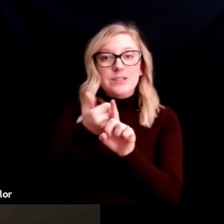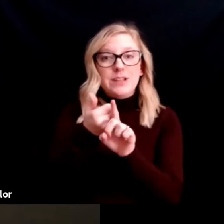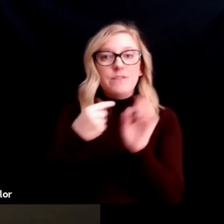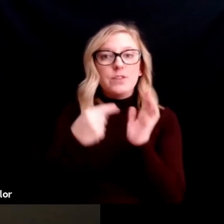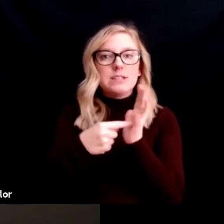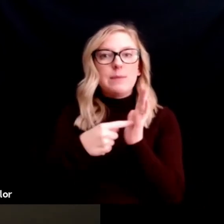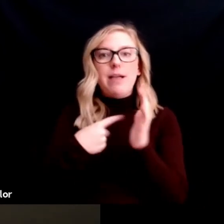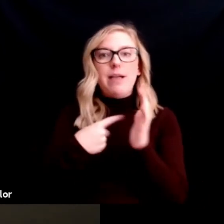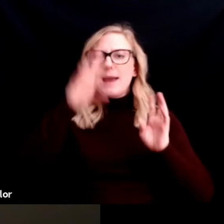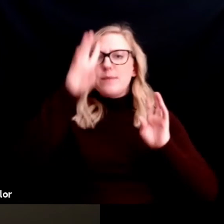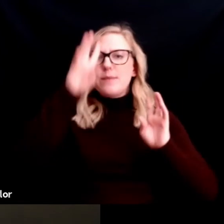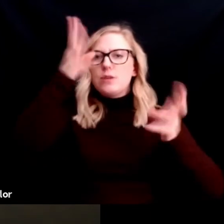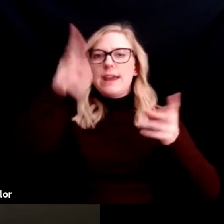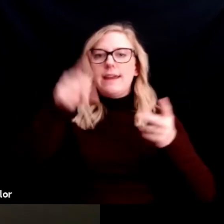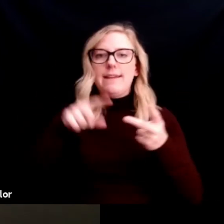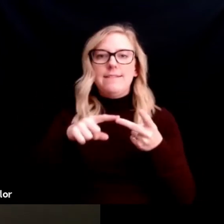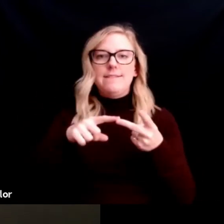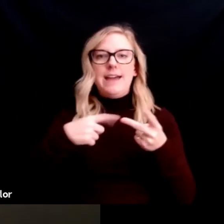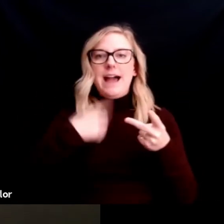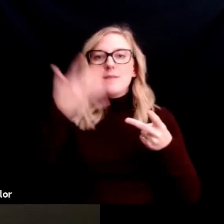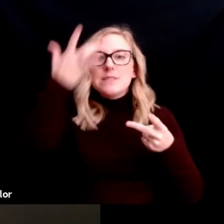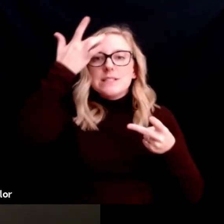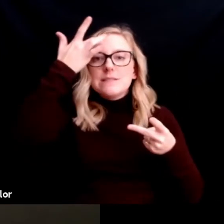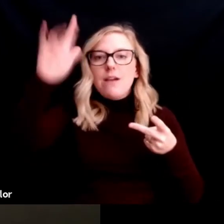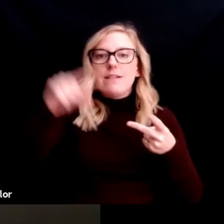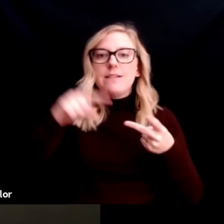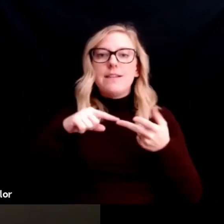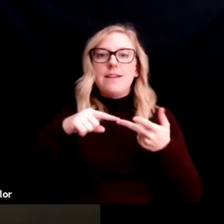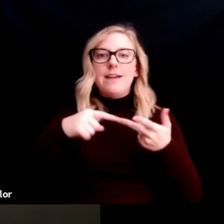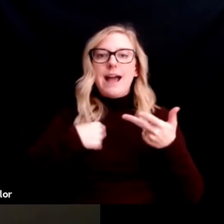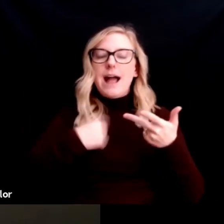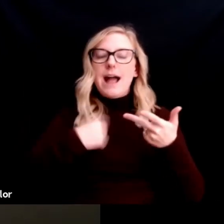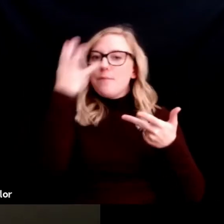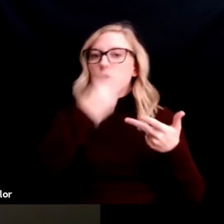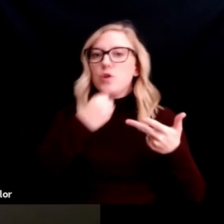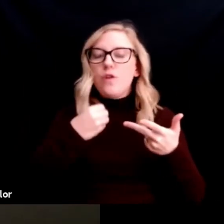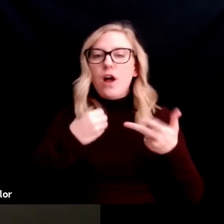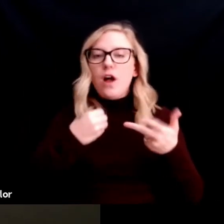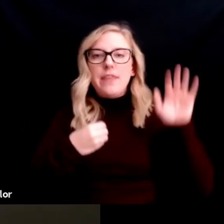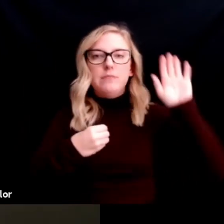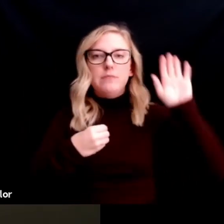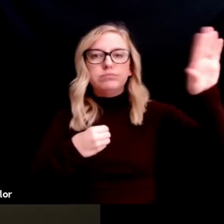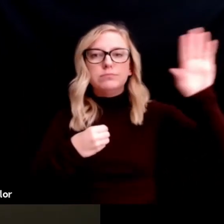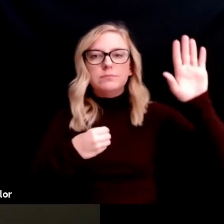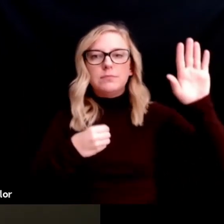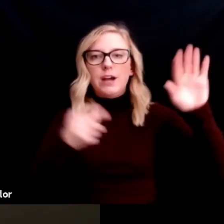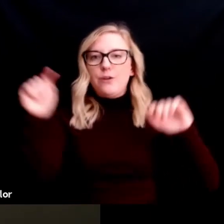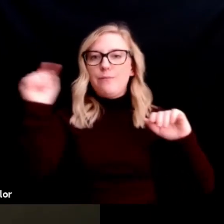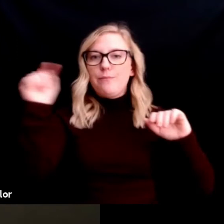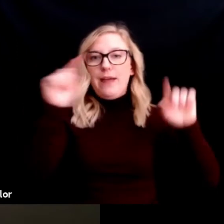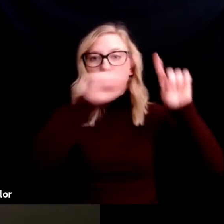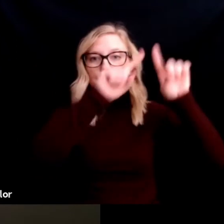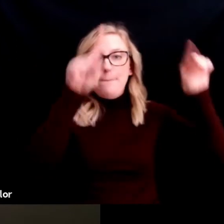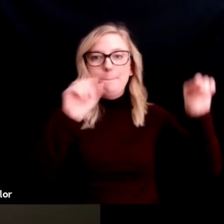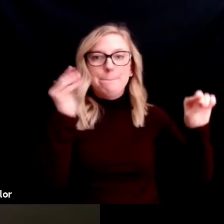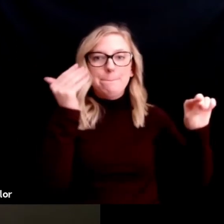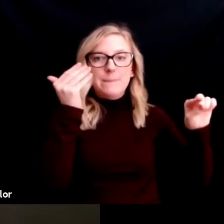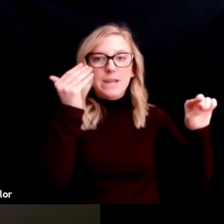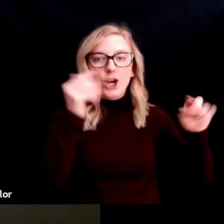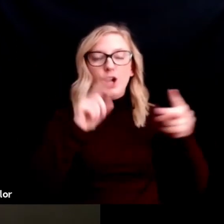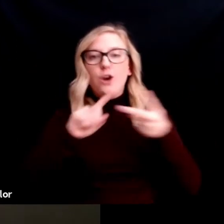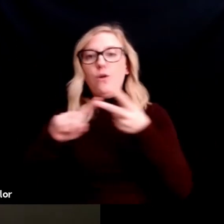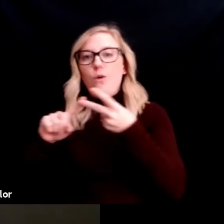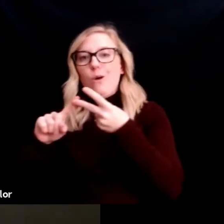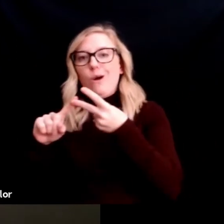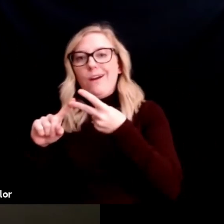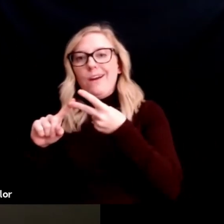smart, I'm beautiful. And stick it somewhere that you're going to see it. Like, your bathroom mirror or your nightstand. Just so that you can